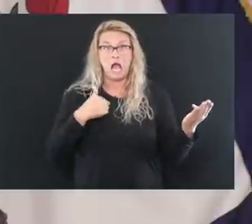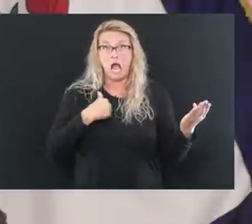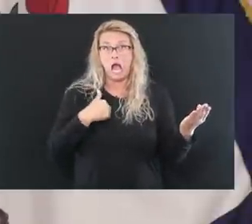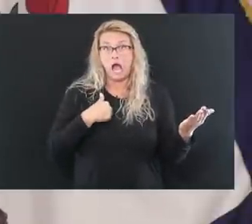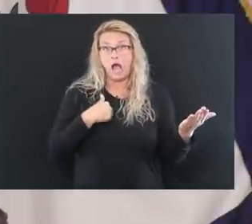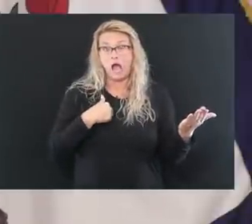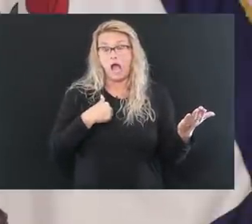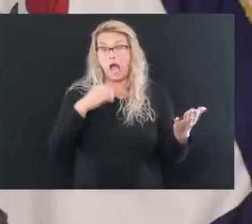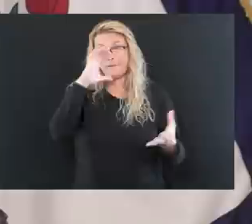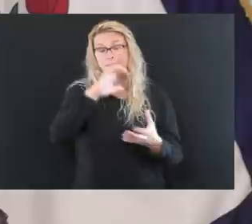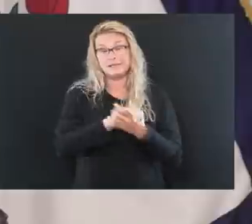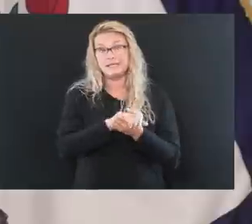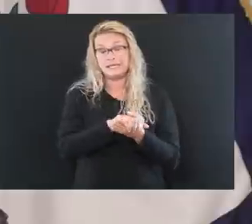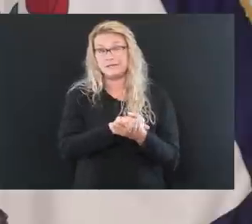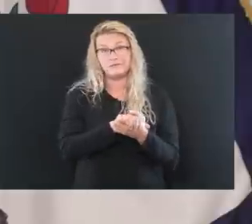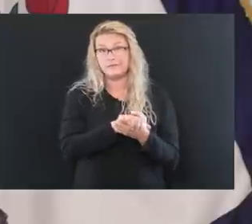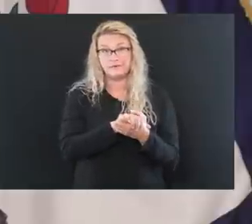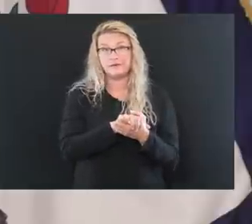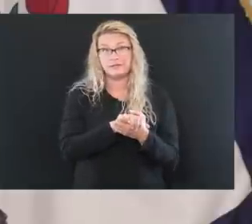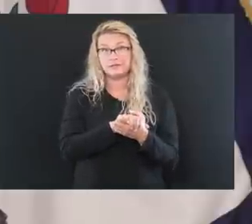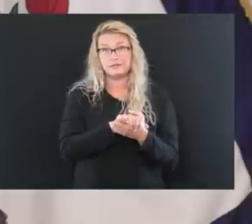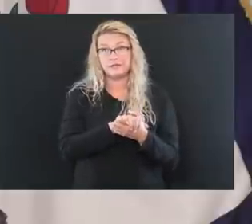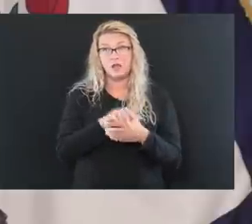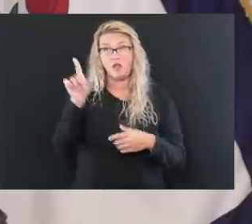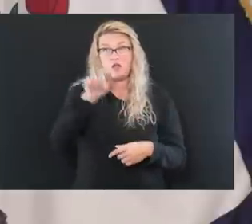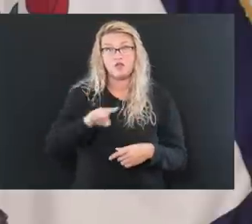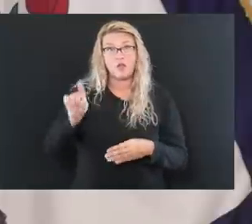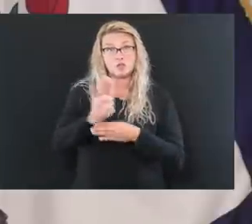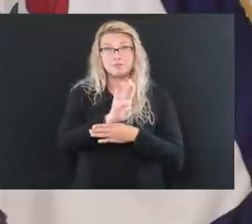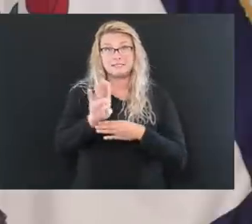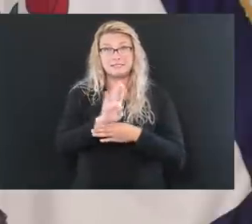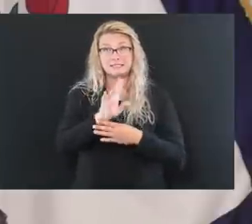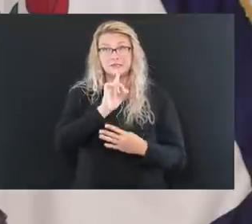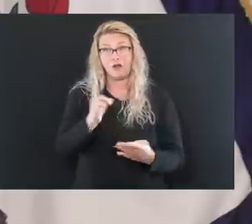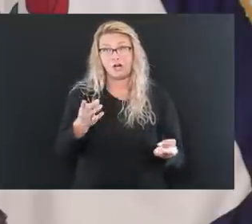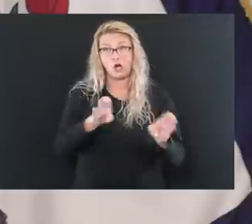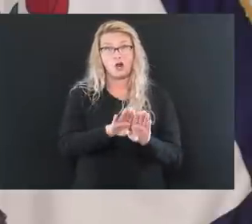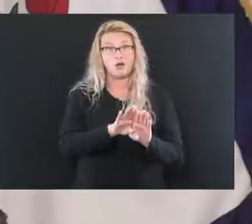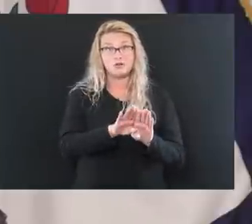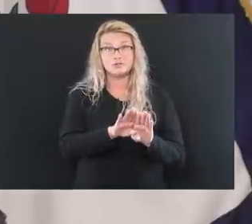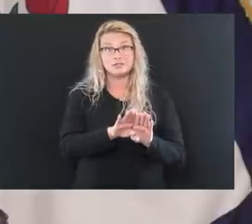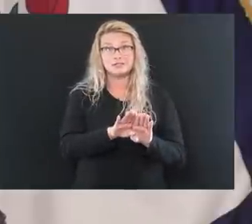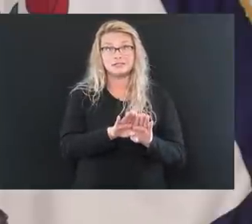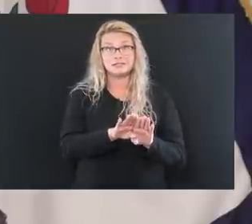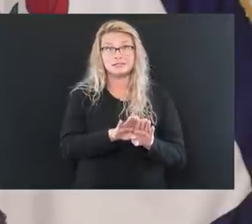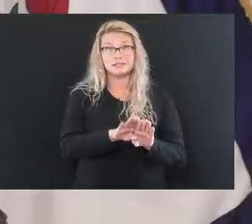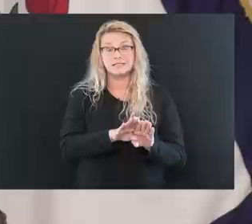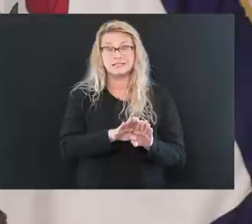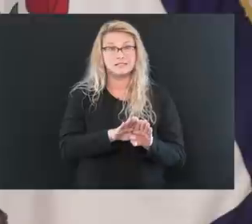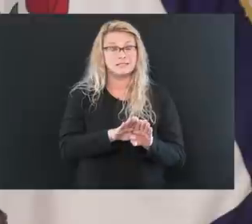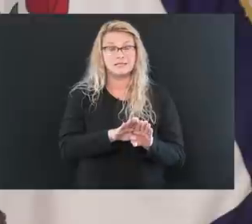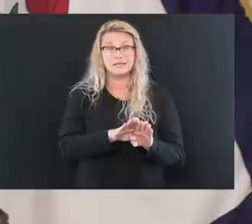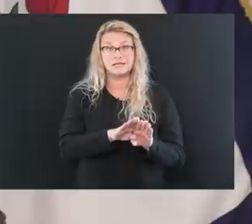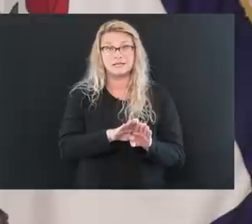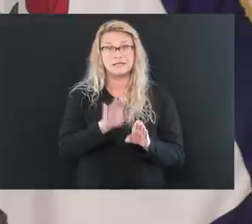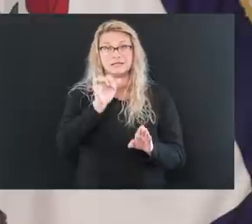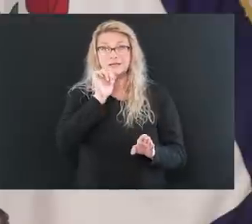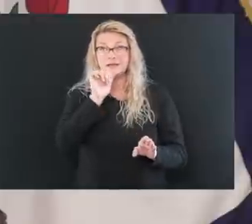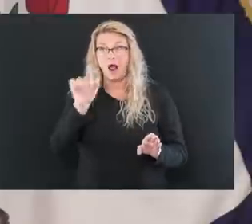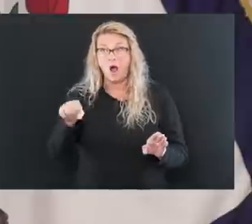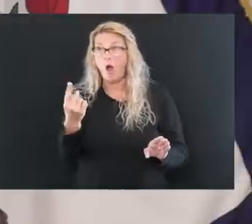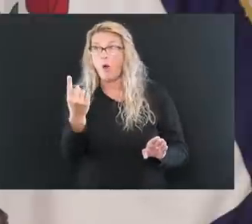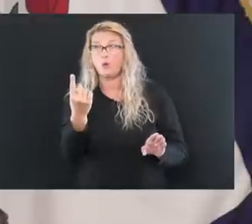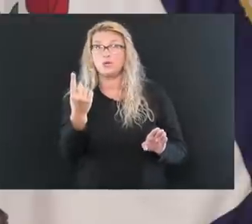absolute believer that as these businesses are closed, things, things, you know, not only do they